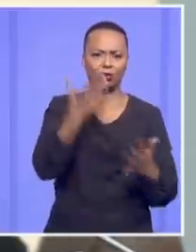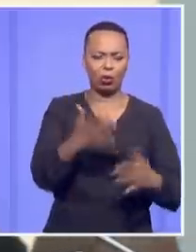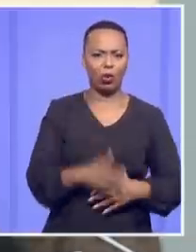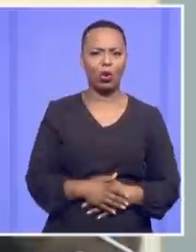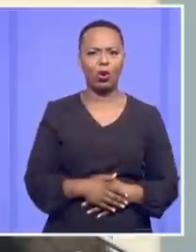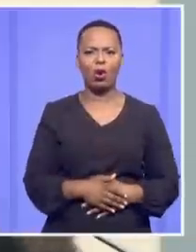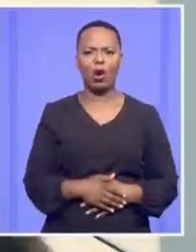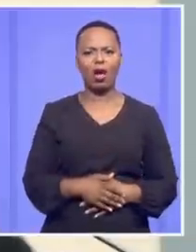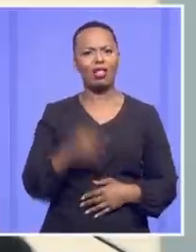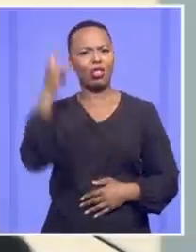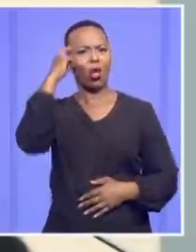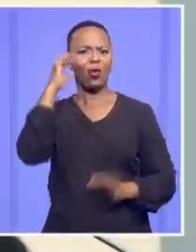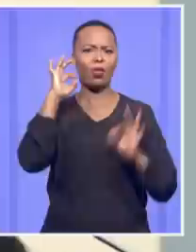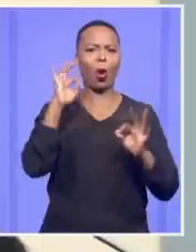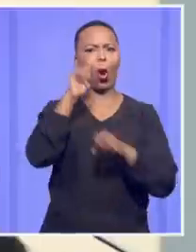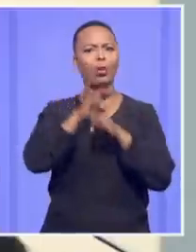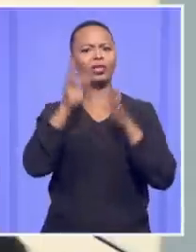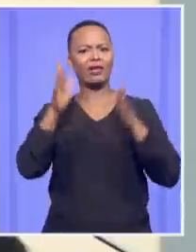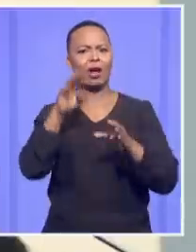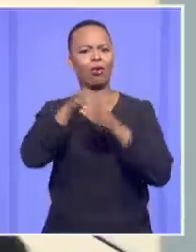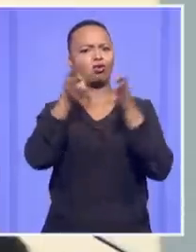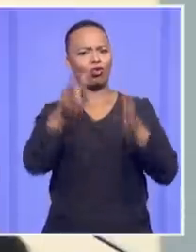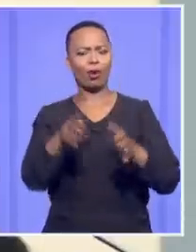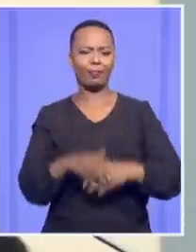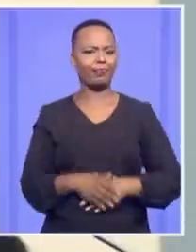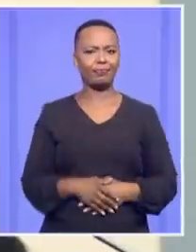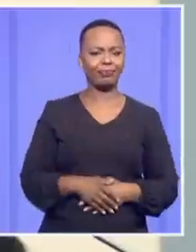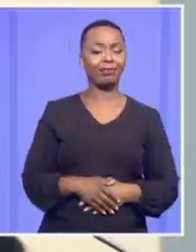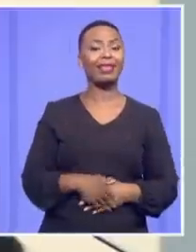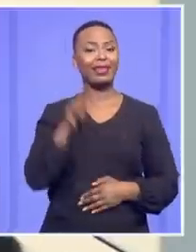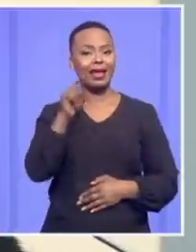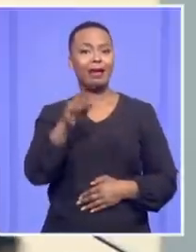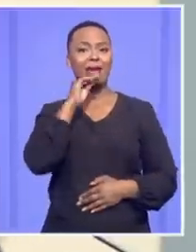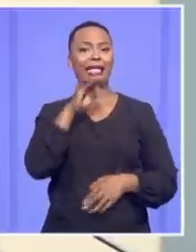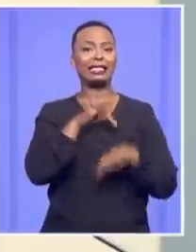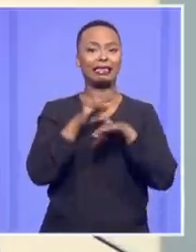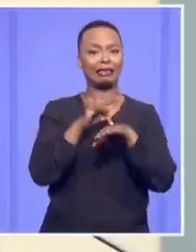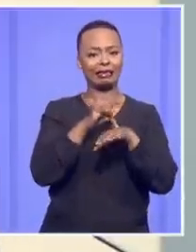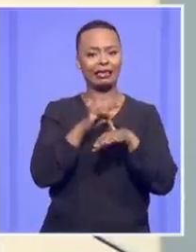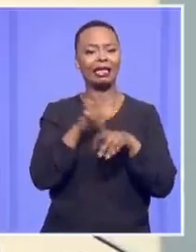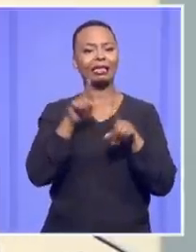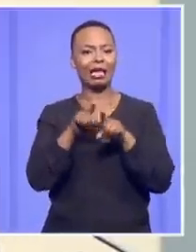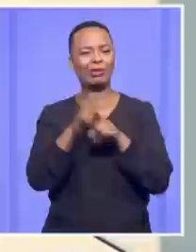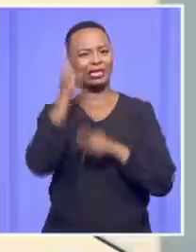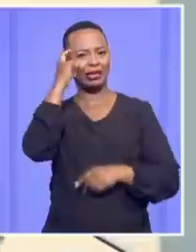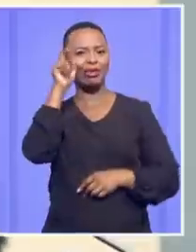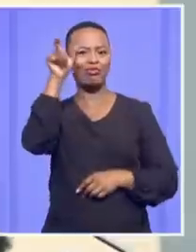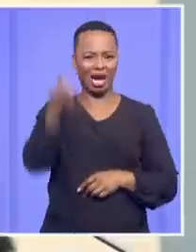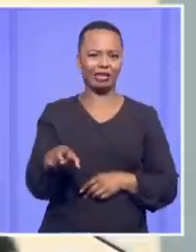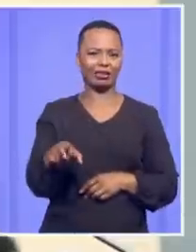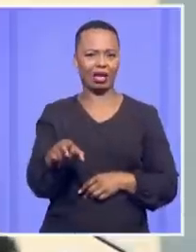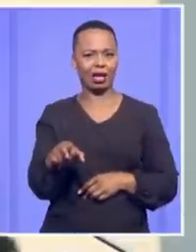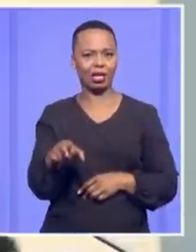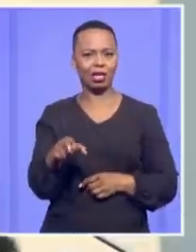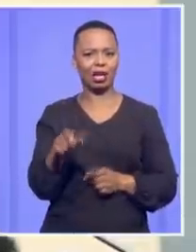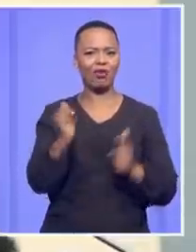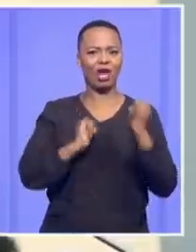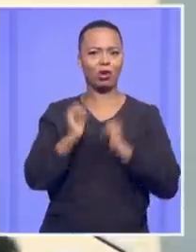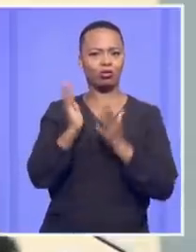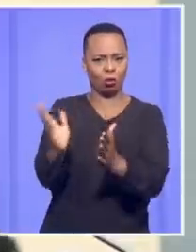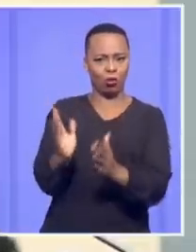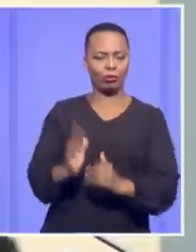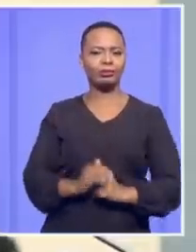observer involves. That is how the hypersensitive, cynical, and suspicious person reacts.